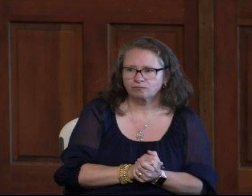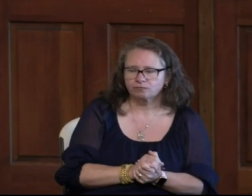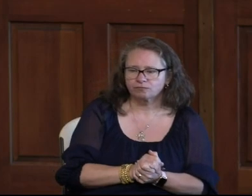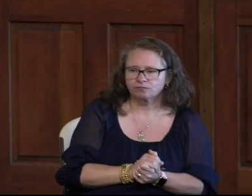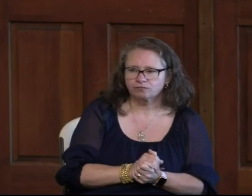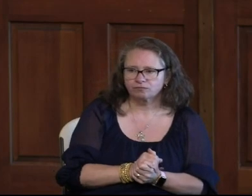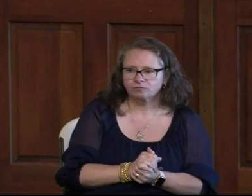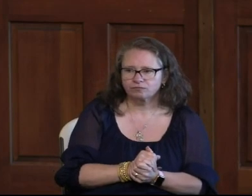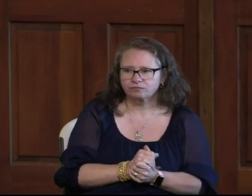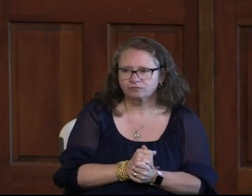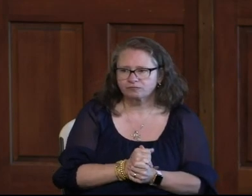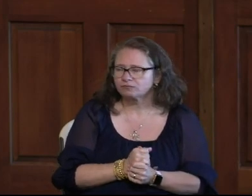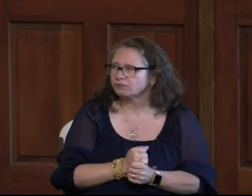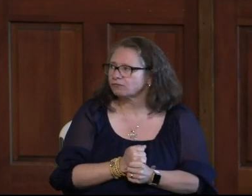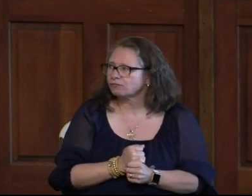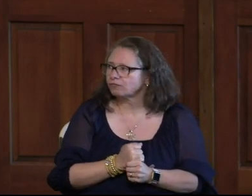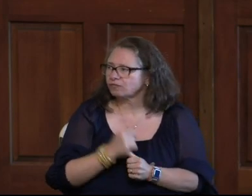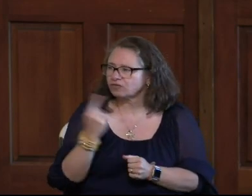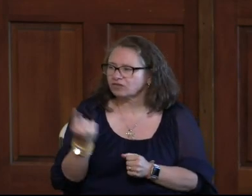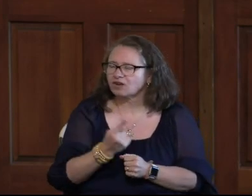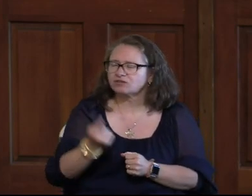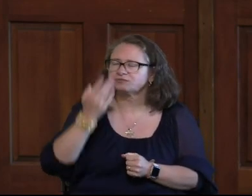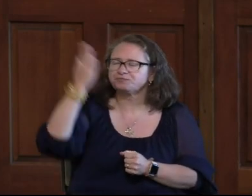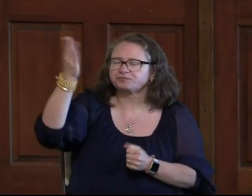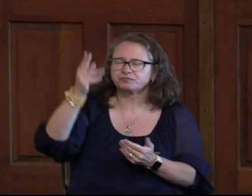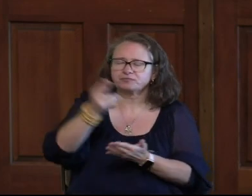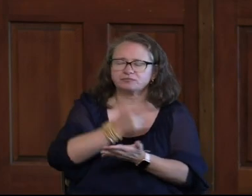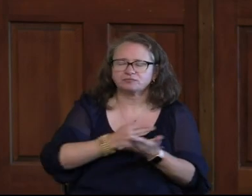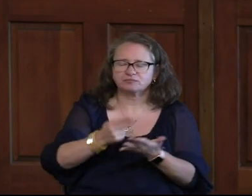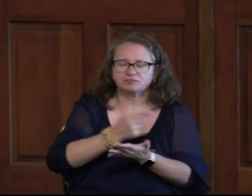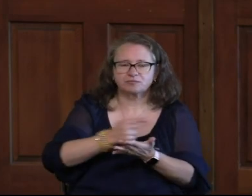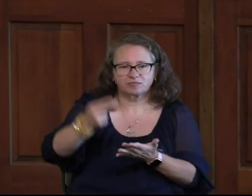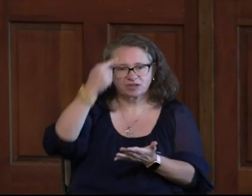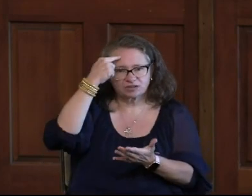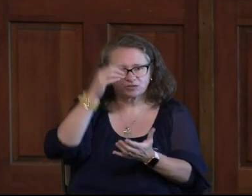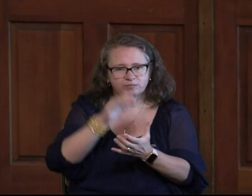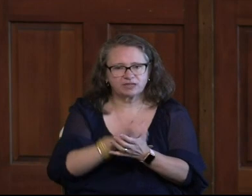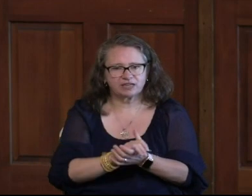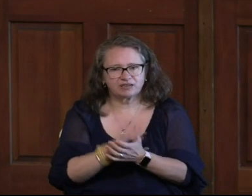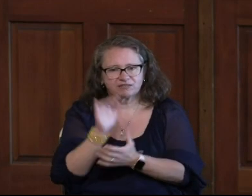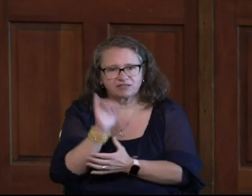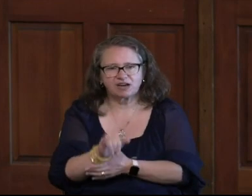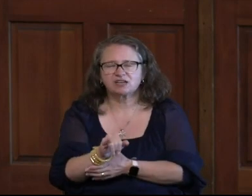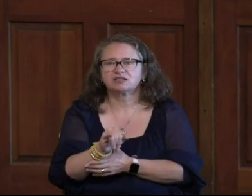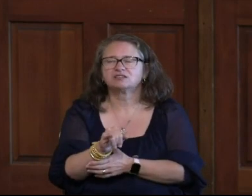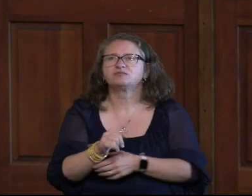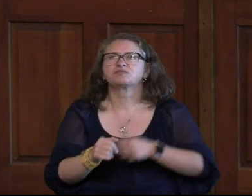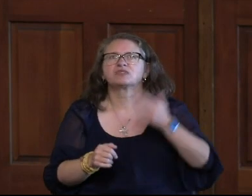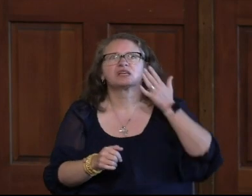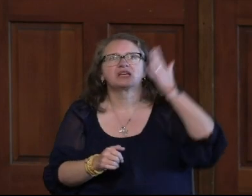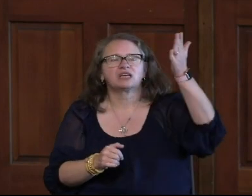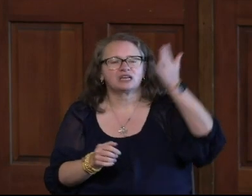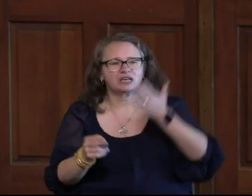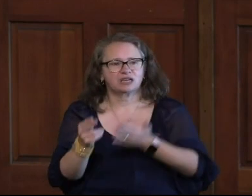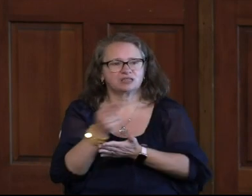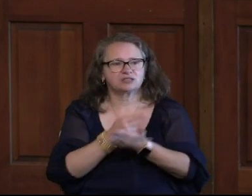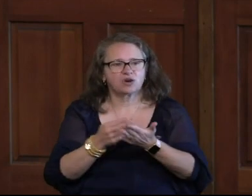Well, amen. Only thou art holy. Do you believe that, church? Only that he is holy.